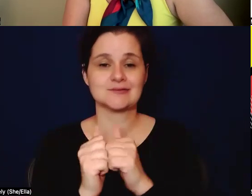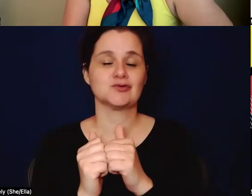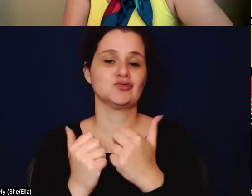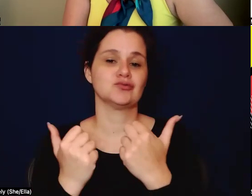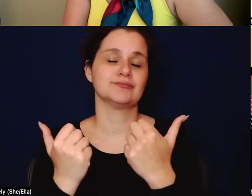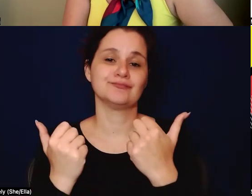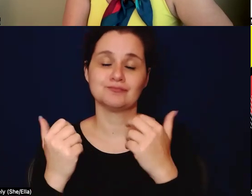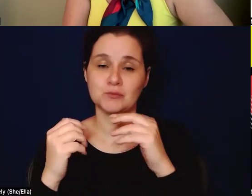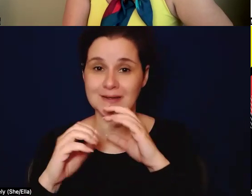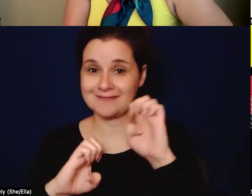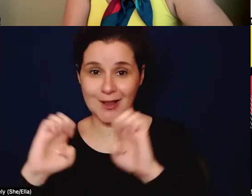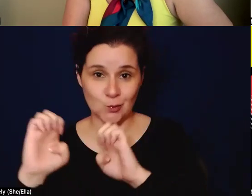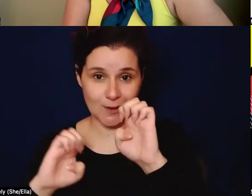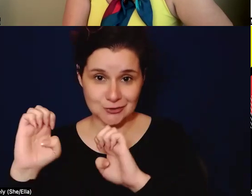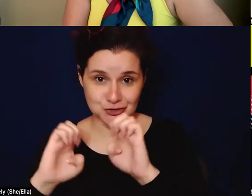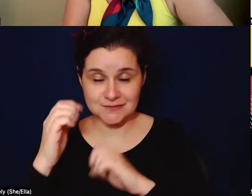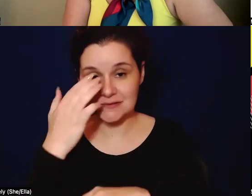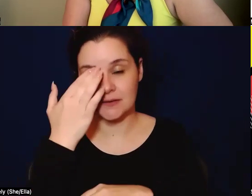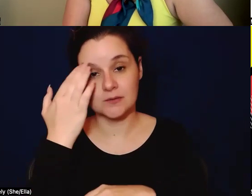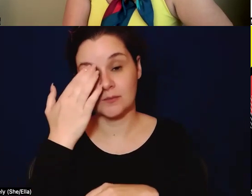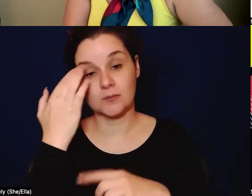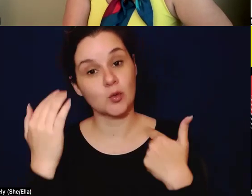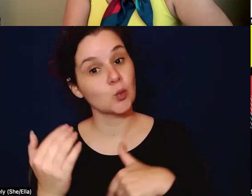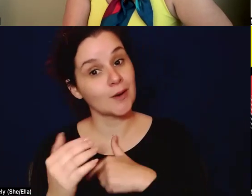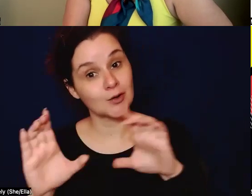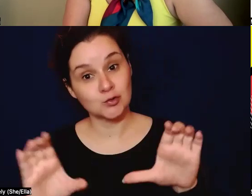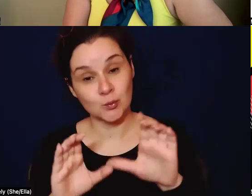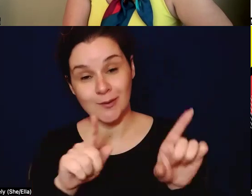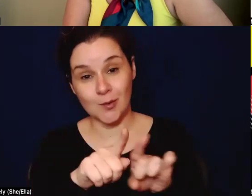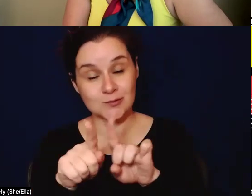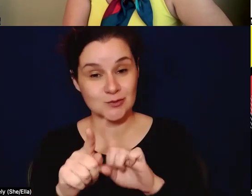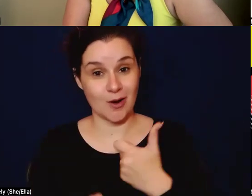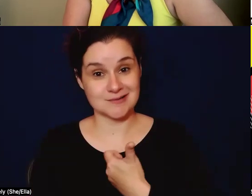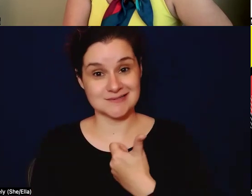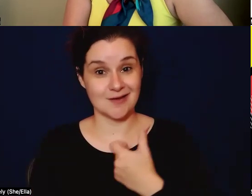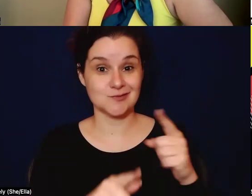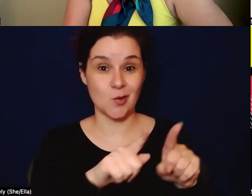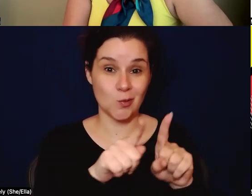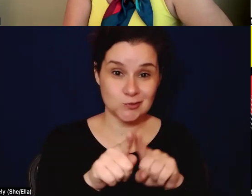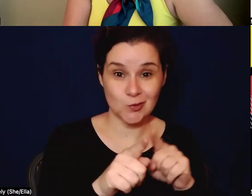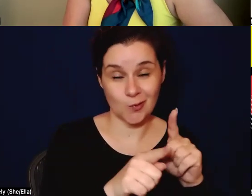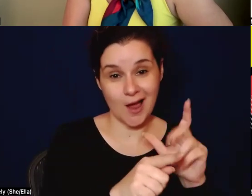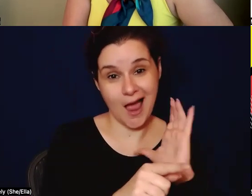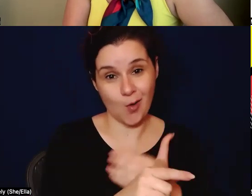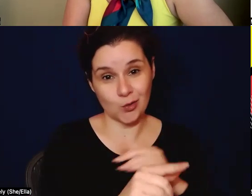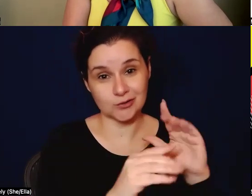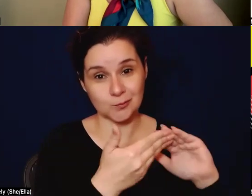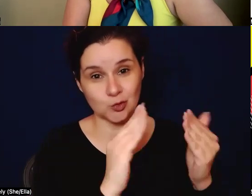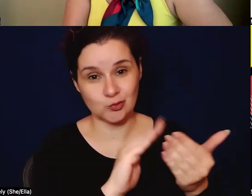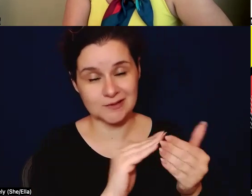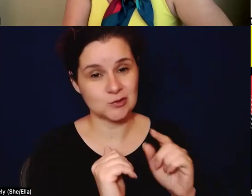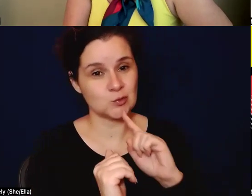but also, um, we are doing, I think ourselves and our communities a great disservice when we